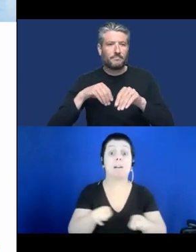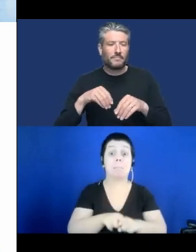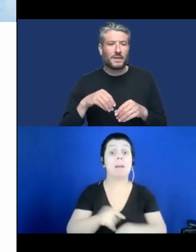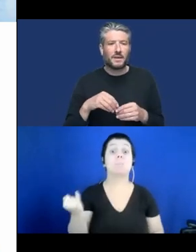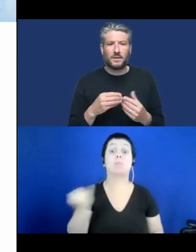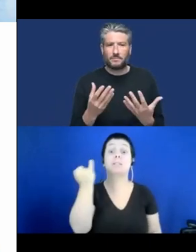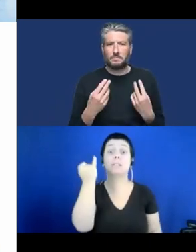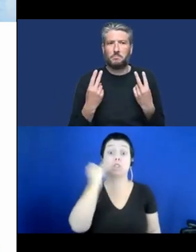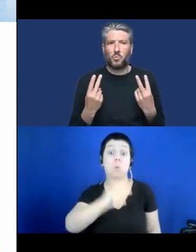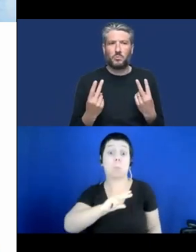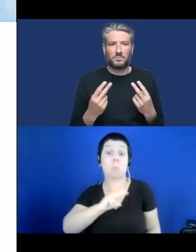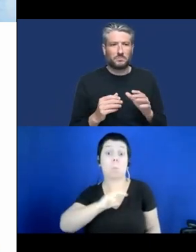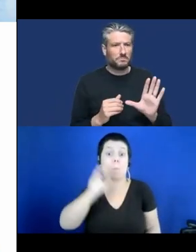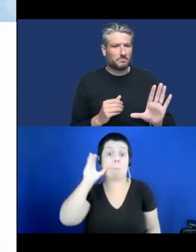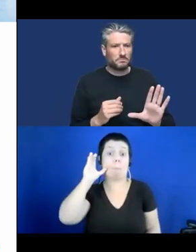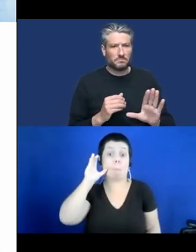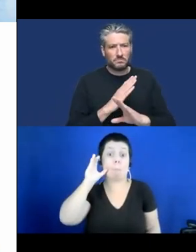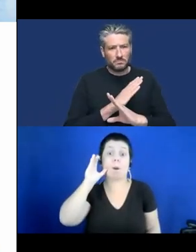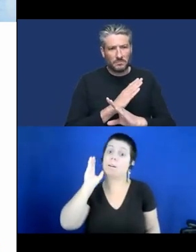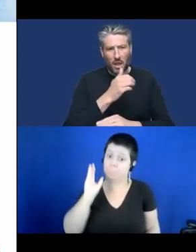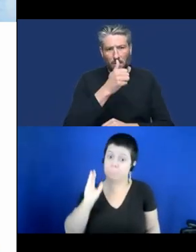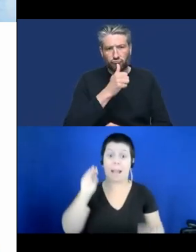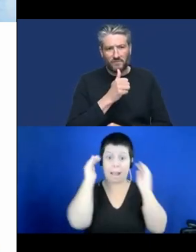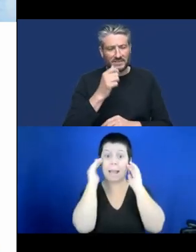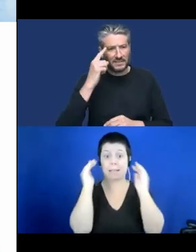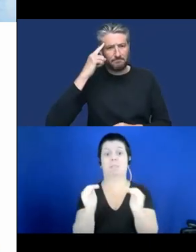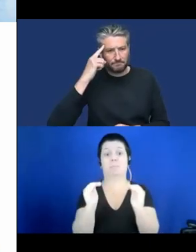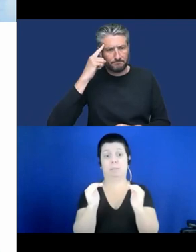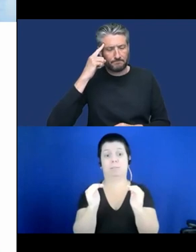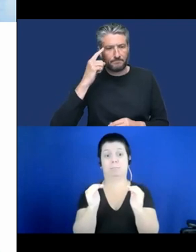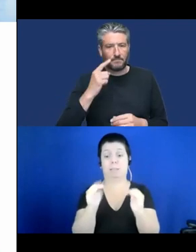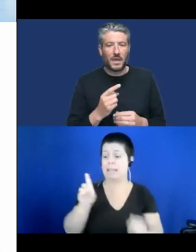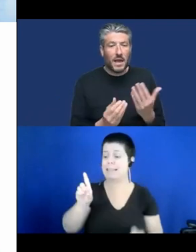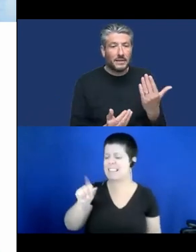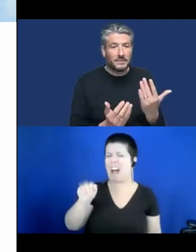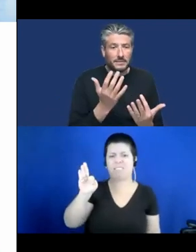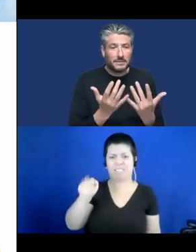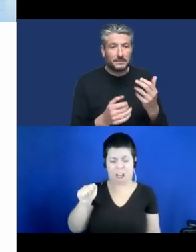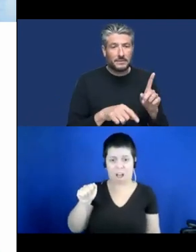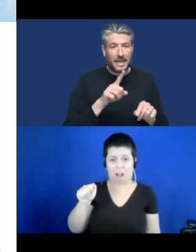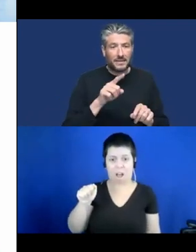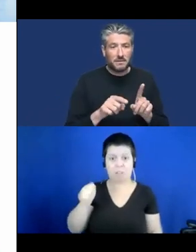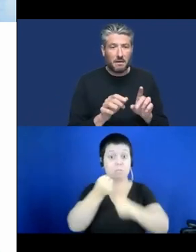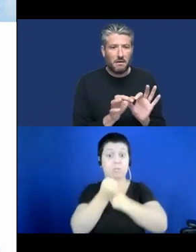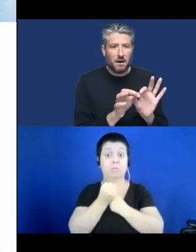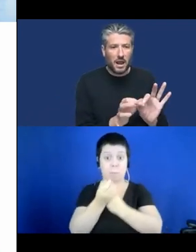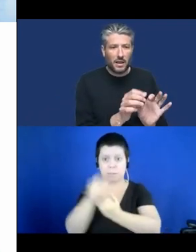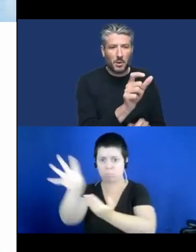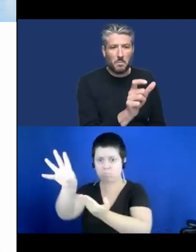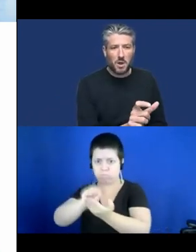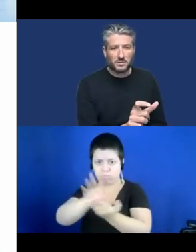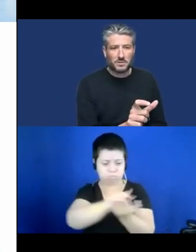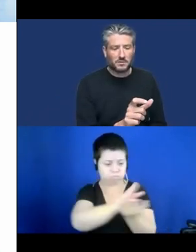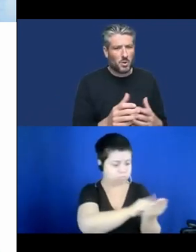is always thought about and the data relating to a person we know where it's